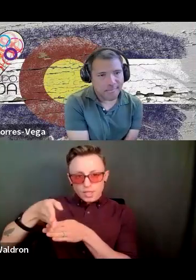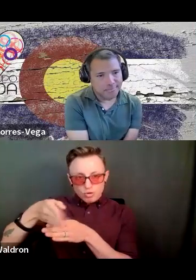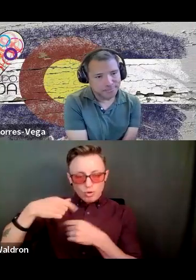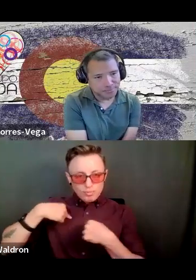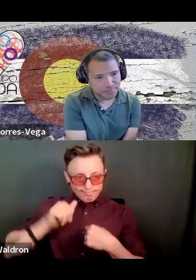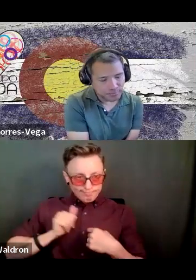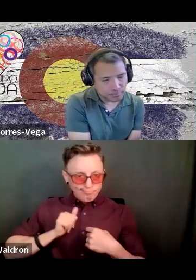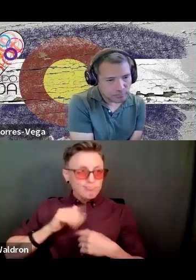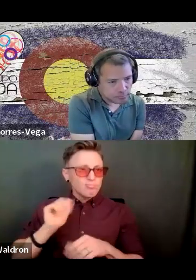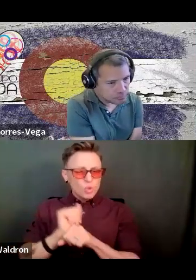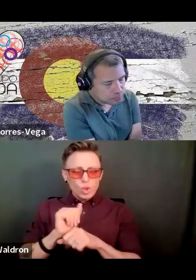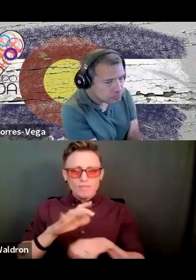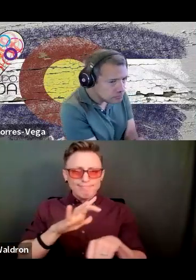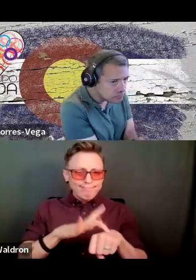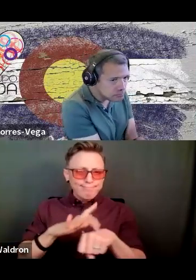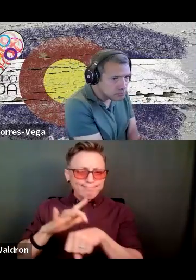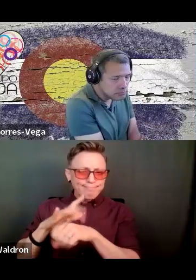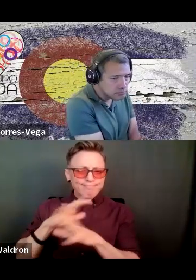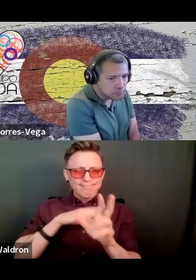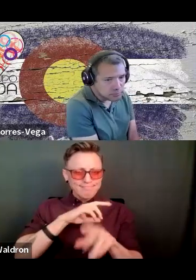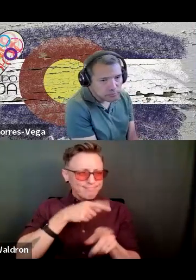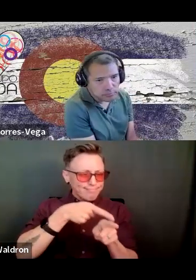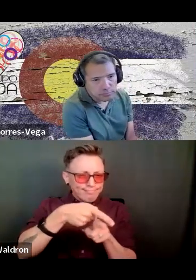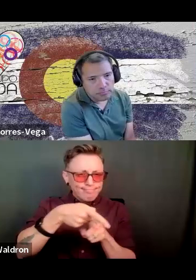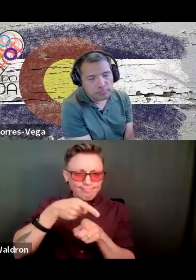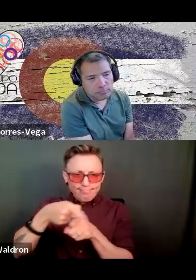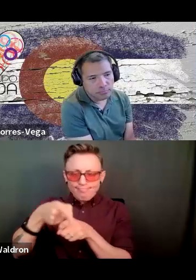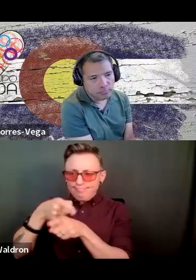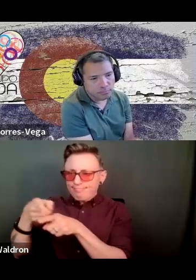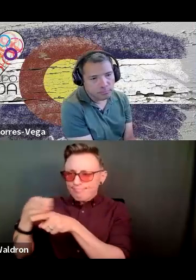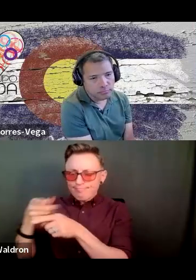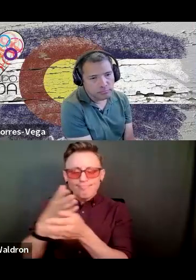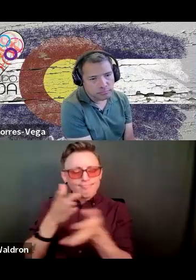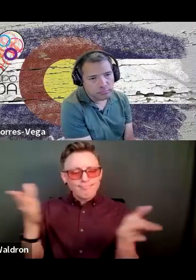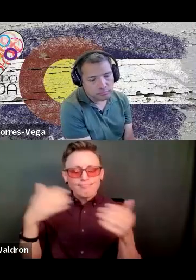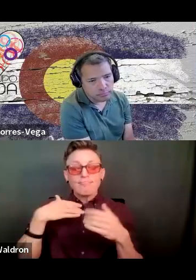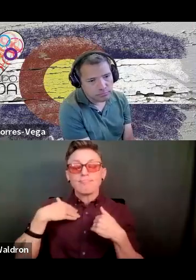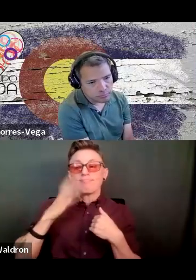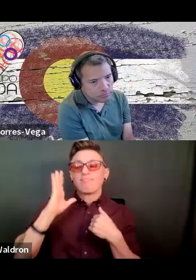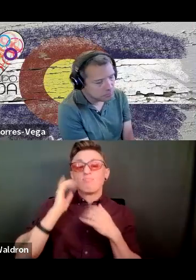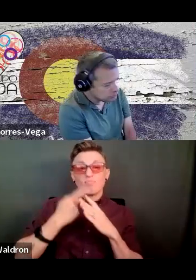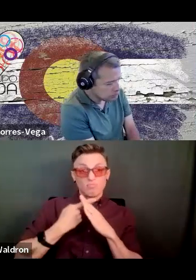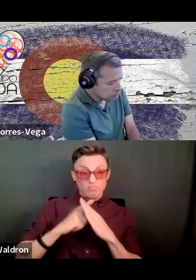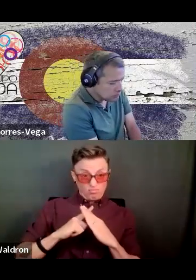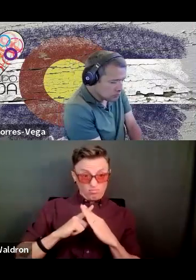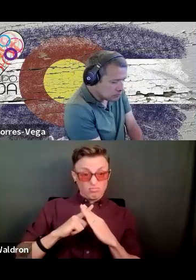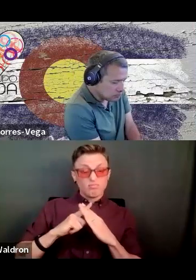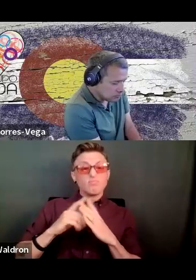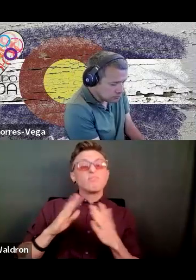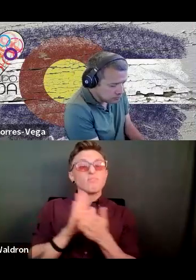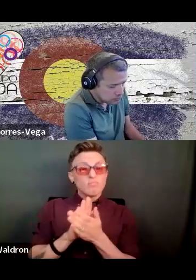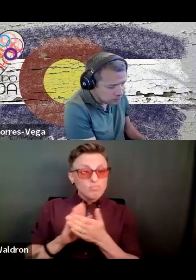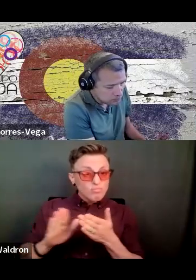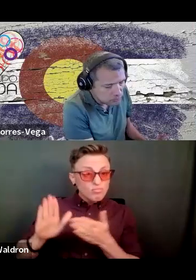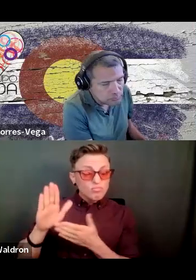several fields. It all started with me really in higher education. Higher